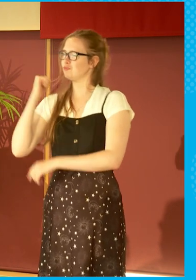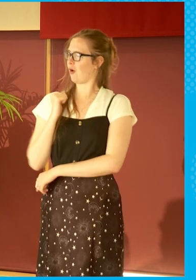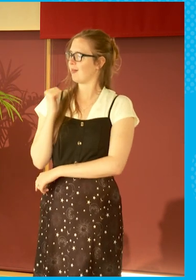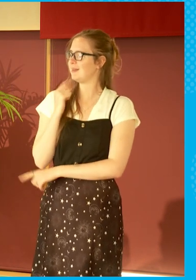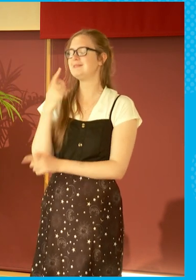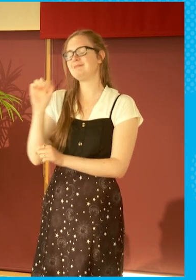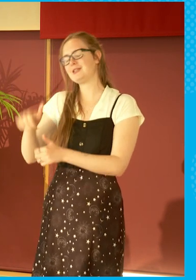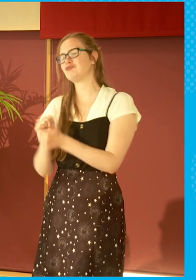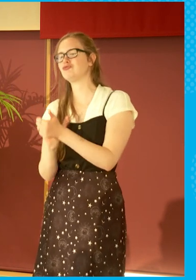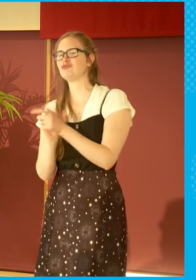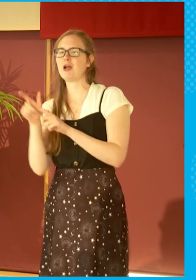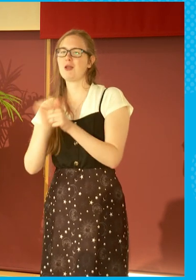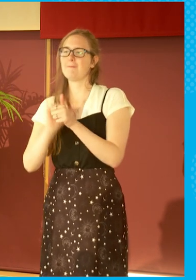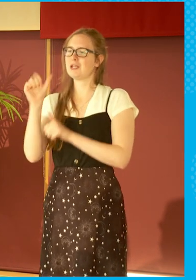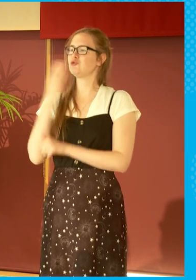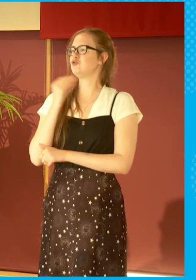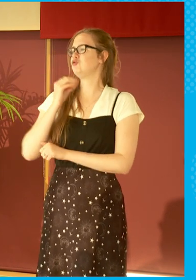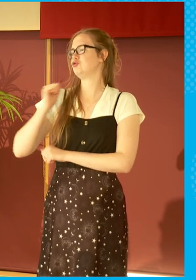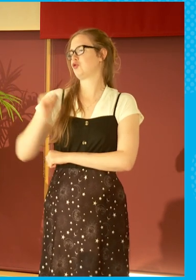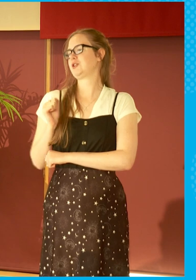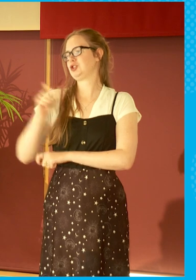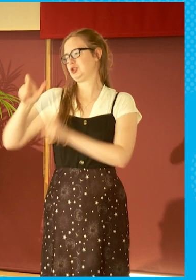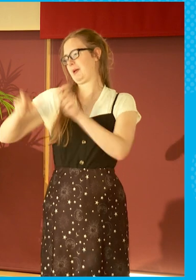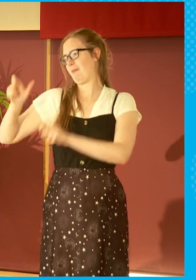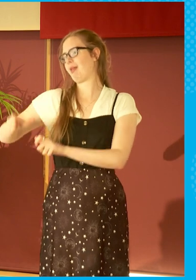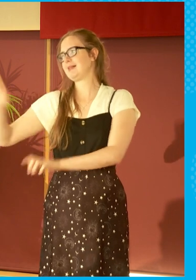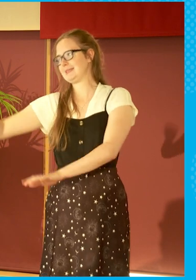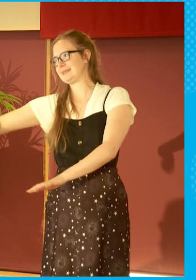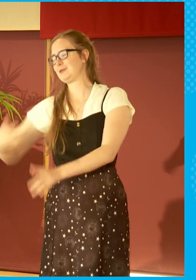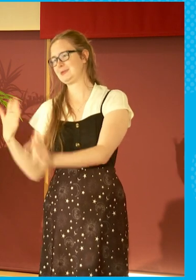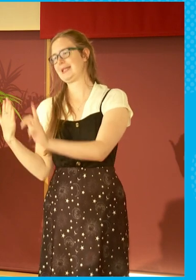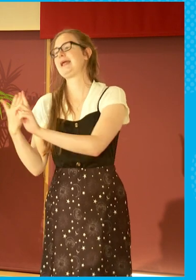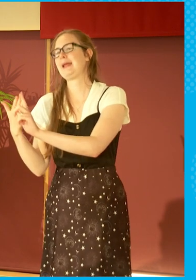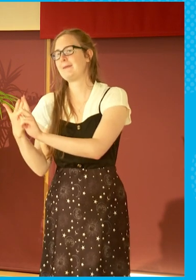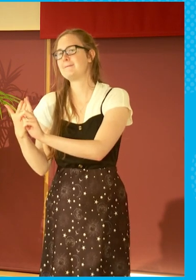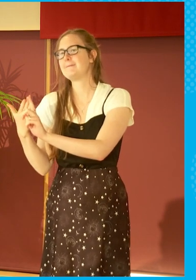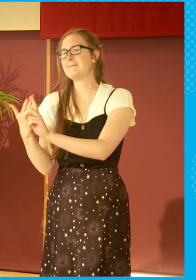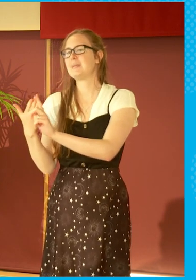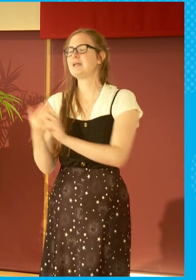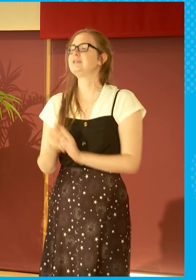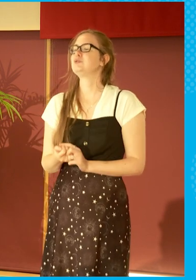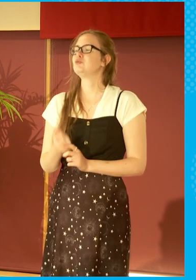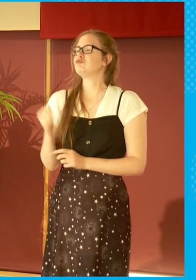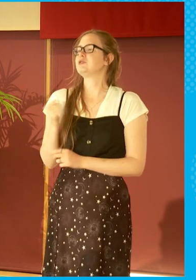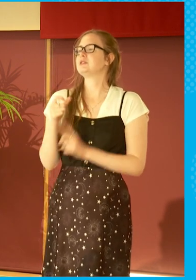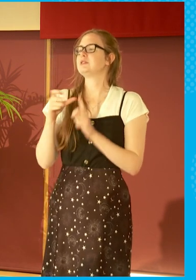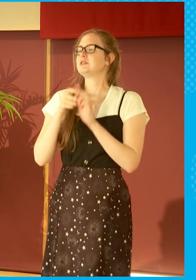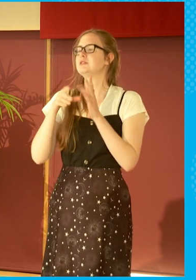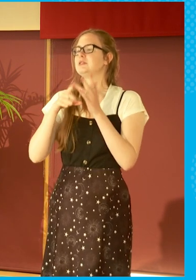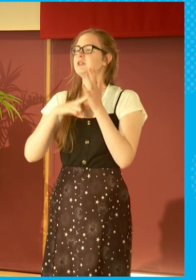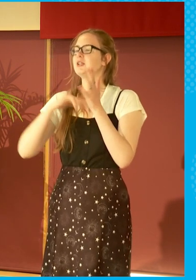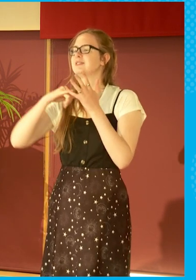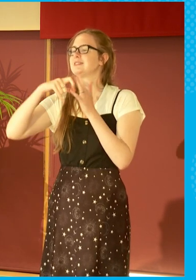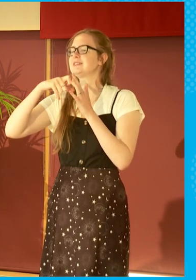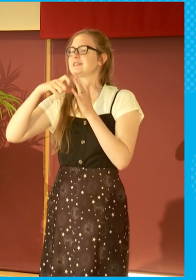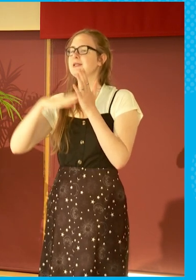use Scottish talent. One of the directors, Douglas MacKinnon, is a great director,